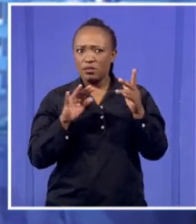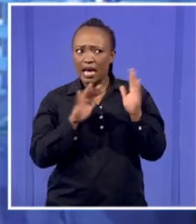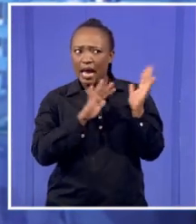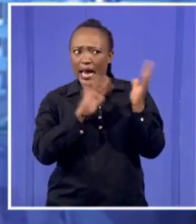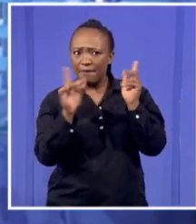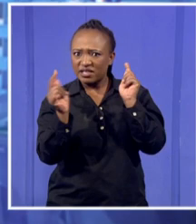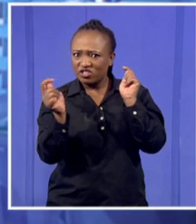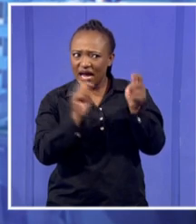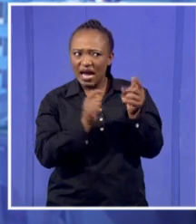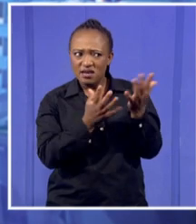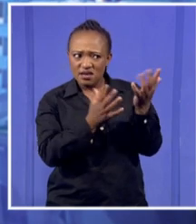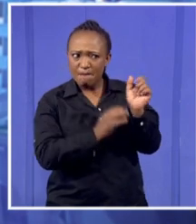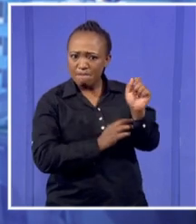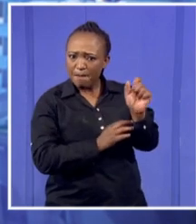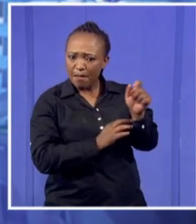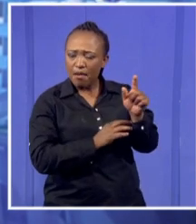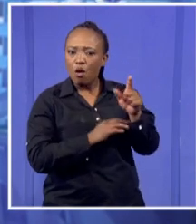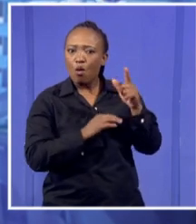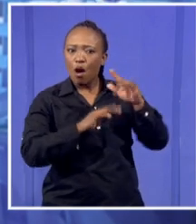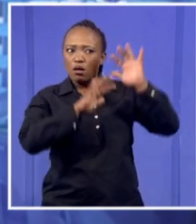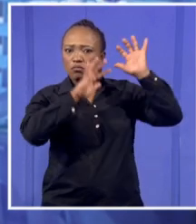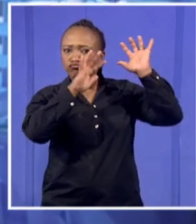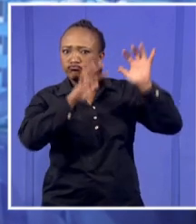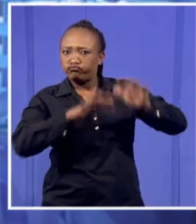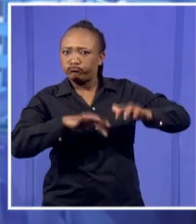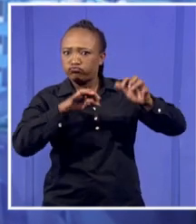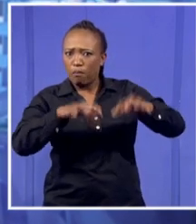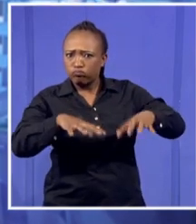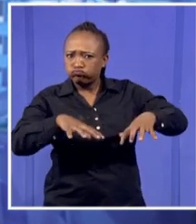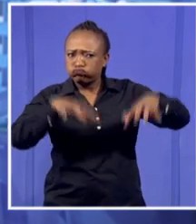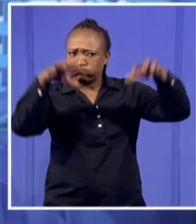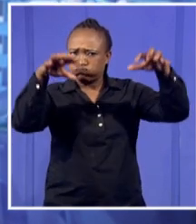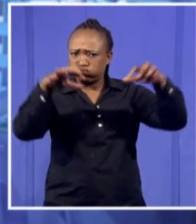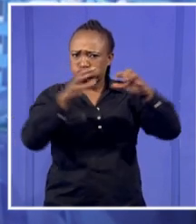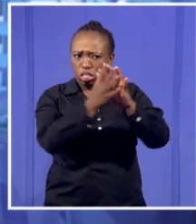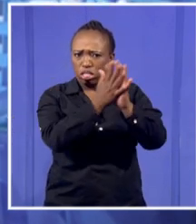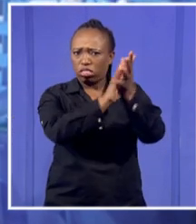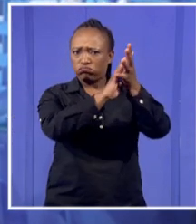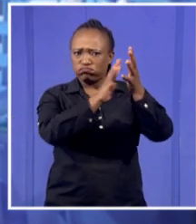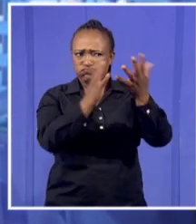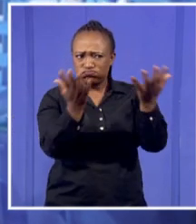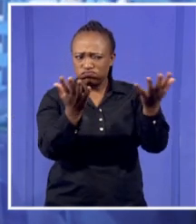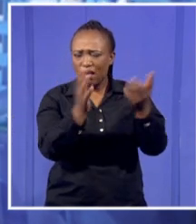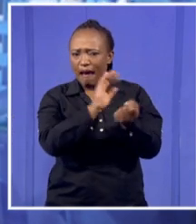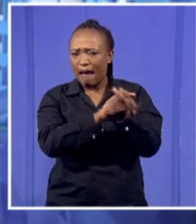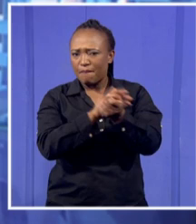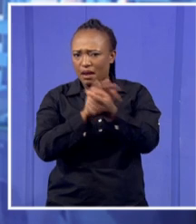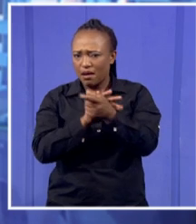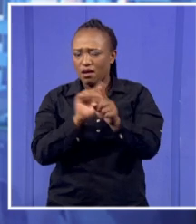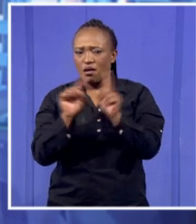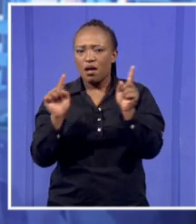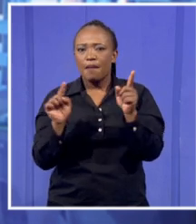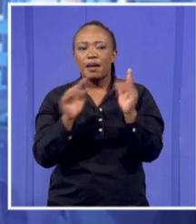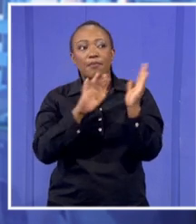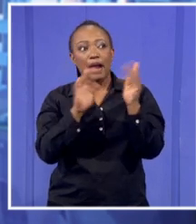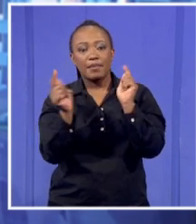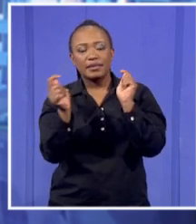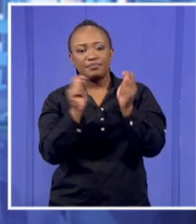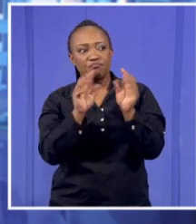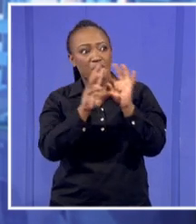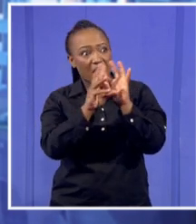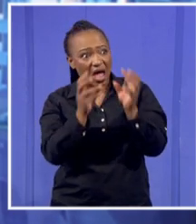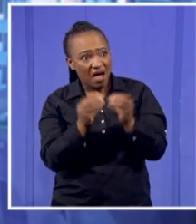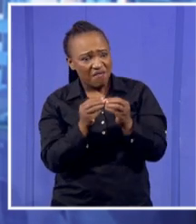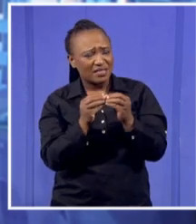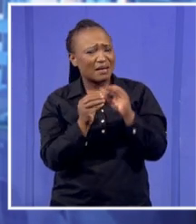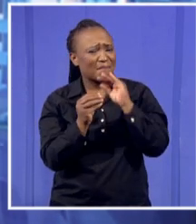change. The floods. Yes, the floods. So we cannot say no, it's not climate change, but not every severe event is going to be a